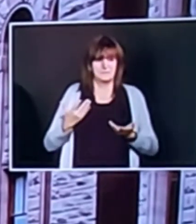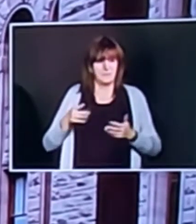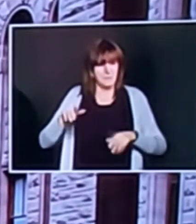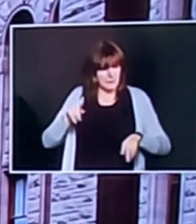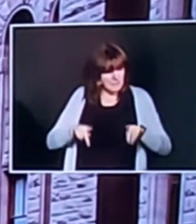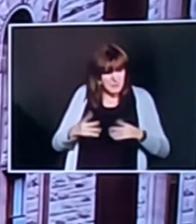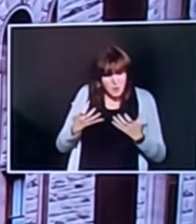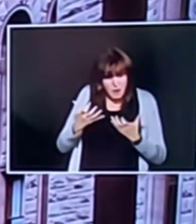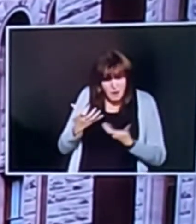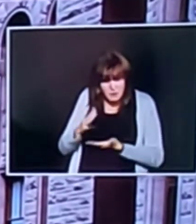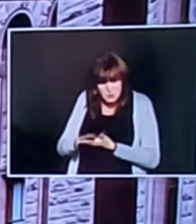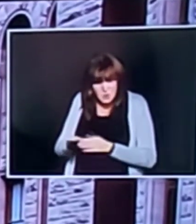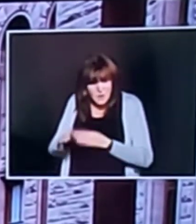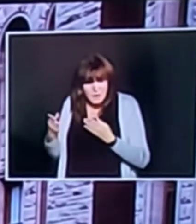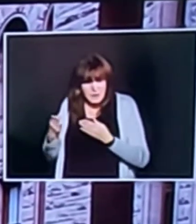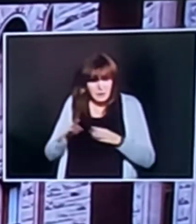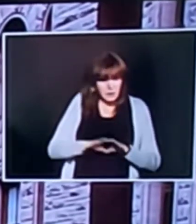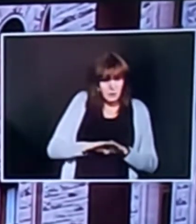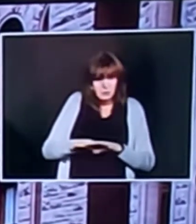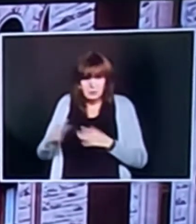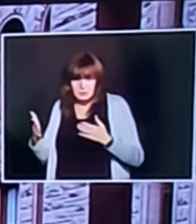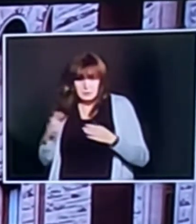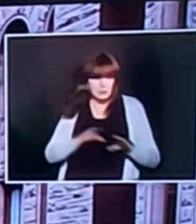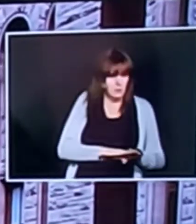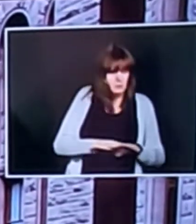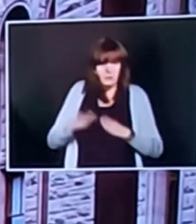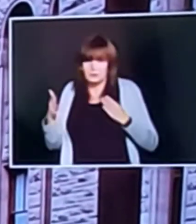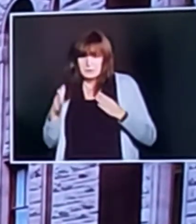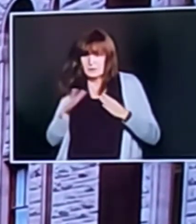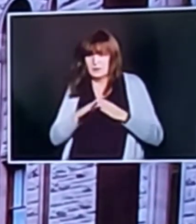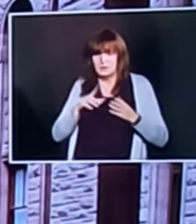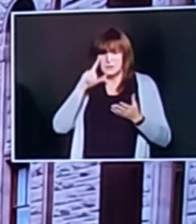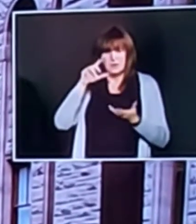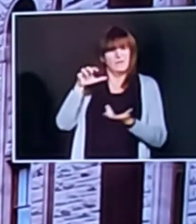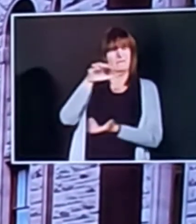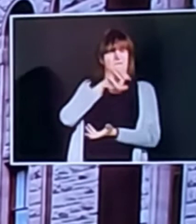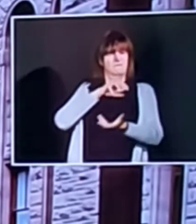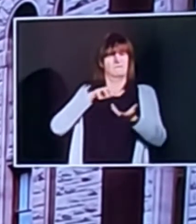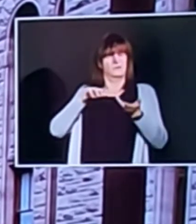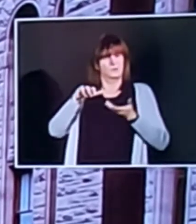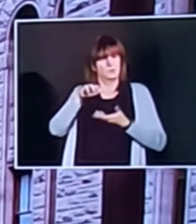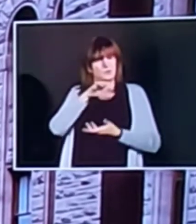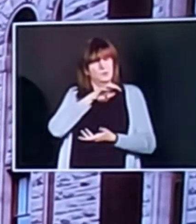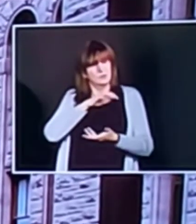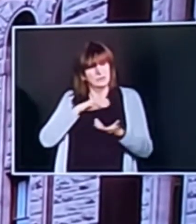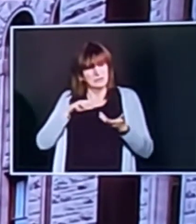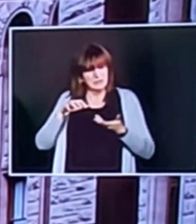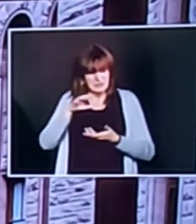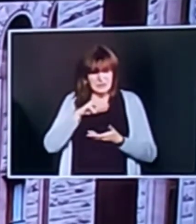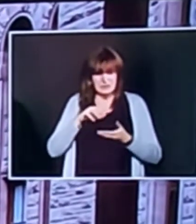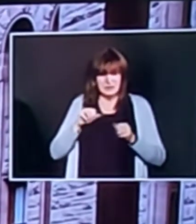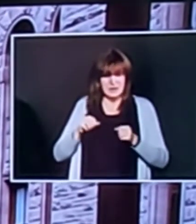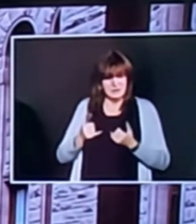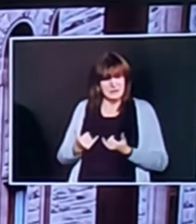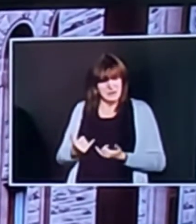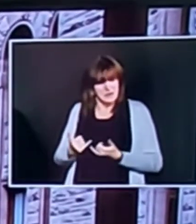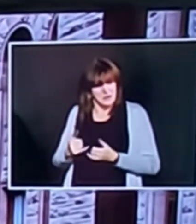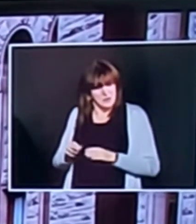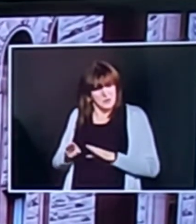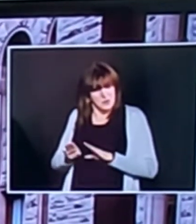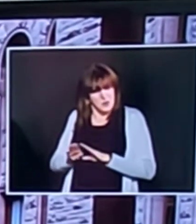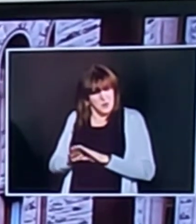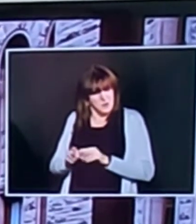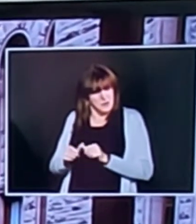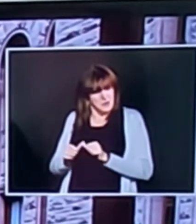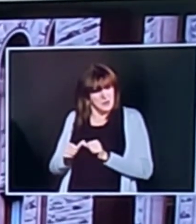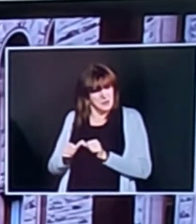that would be very perplexing can we delay a week or two in class attendance and then open up because we want to stay open